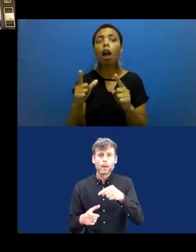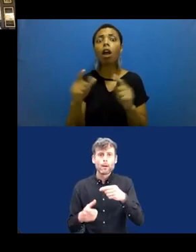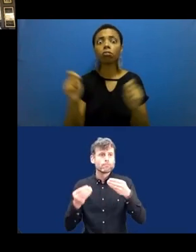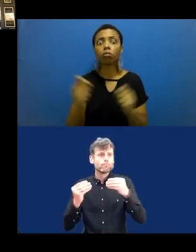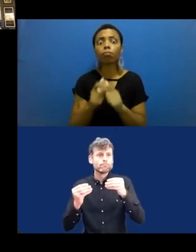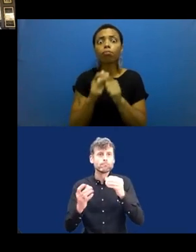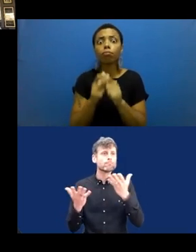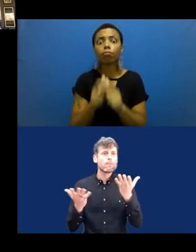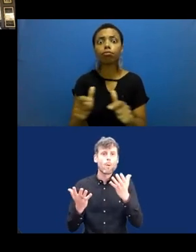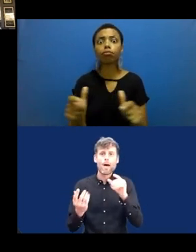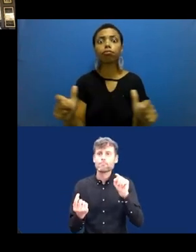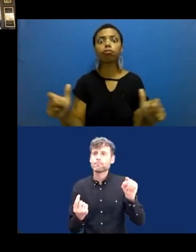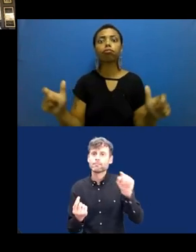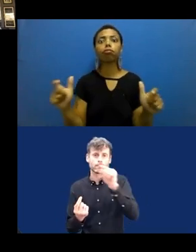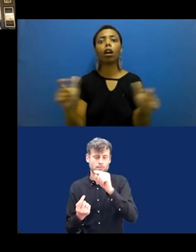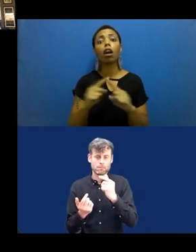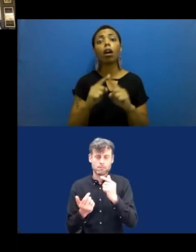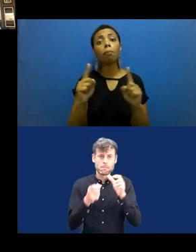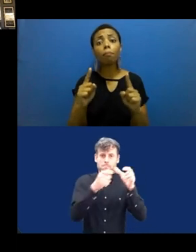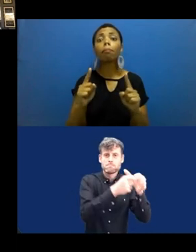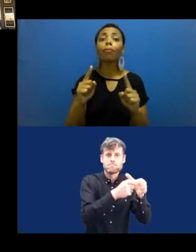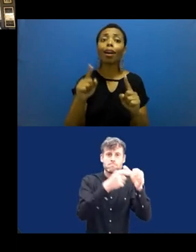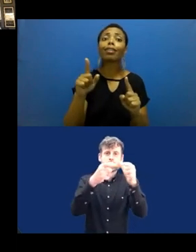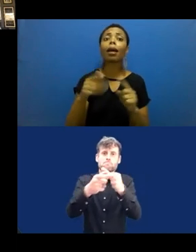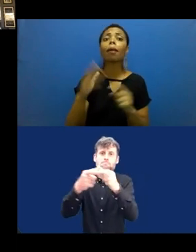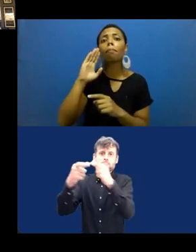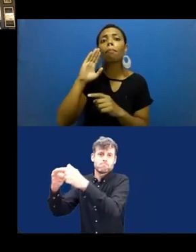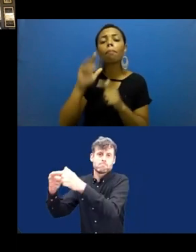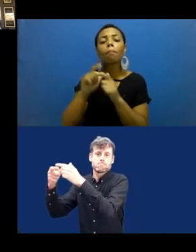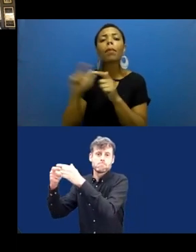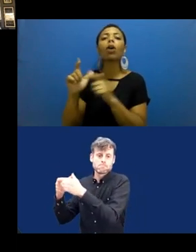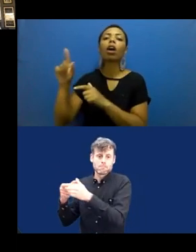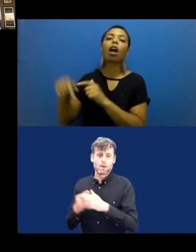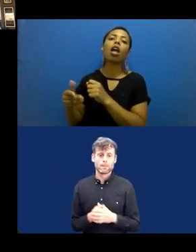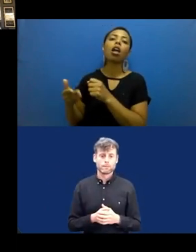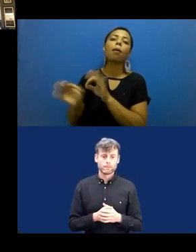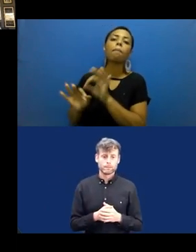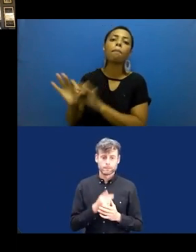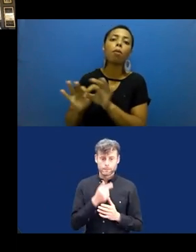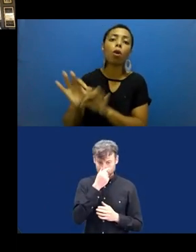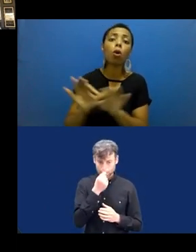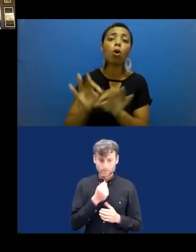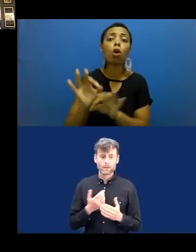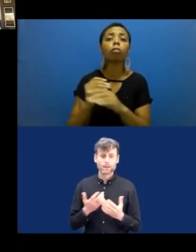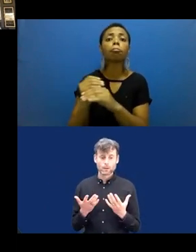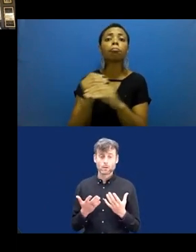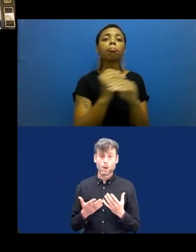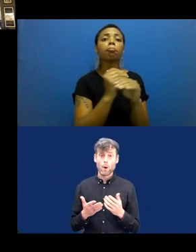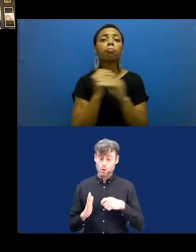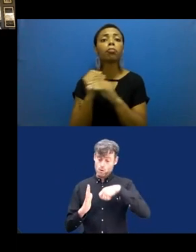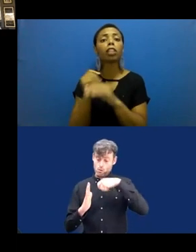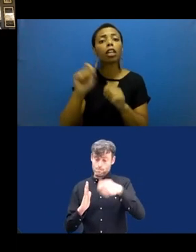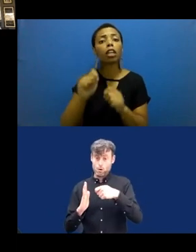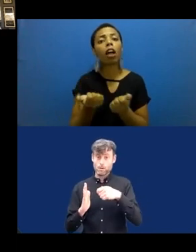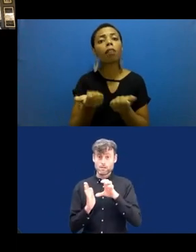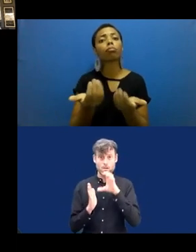and based on single purchasing projects are quite irregular. So, illustrate the smallness of